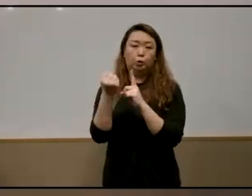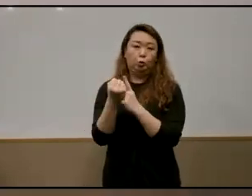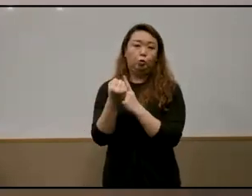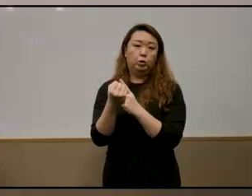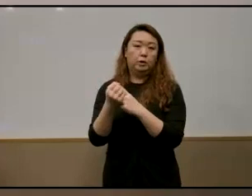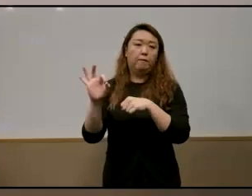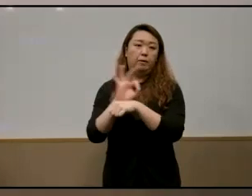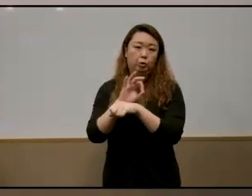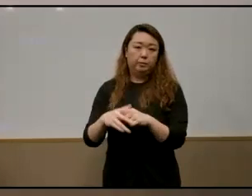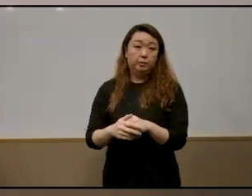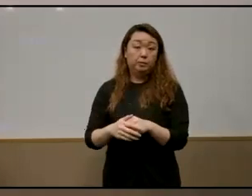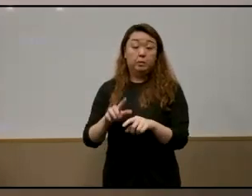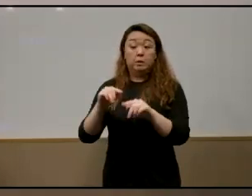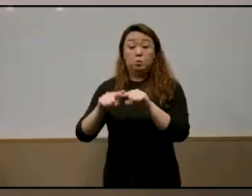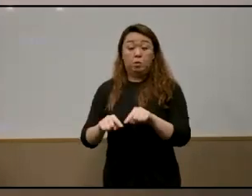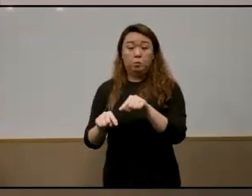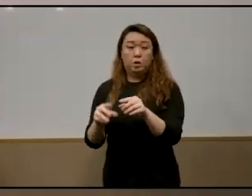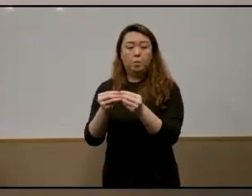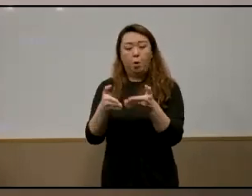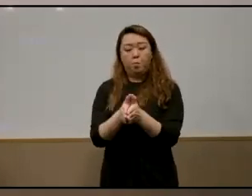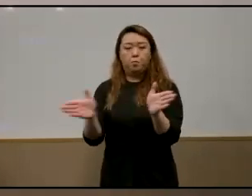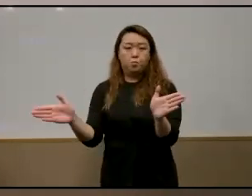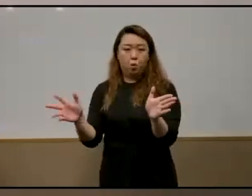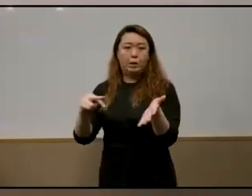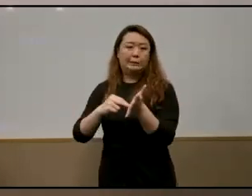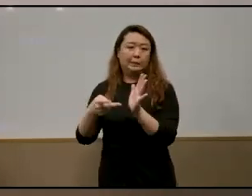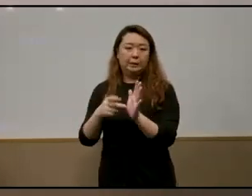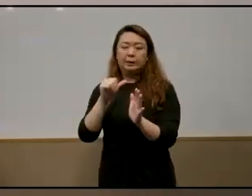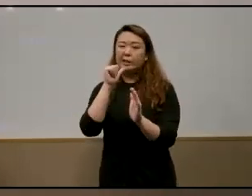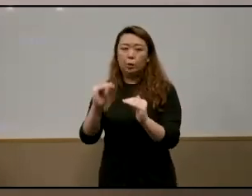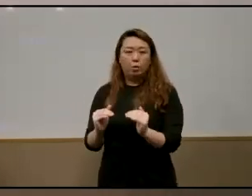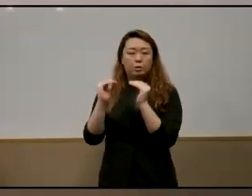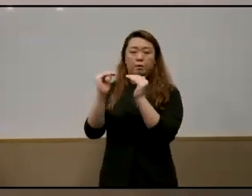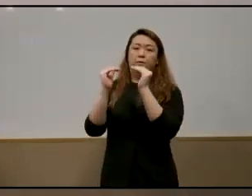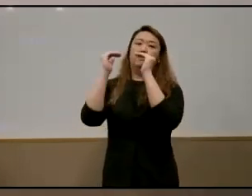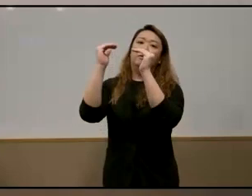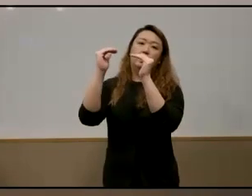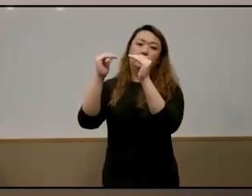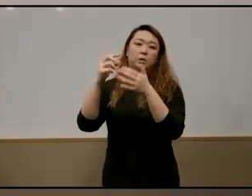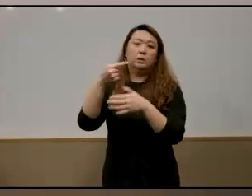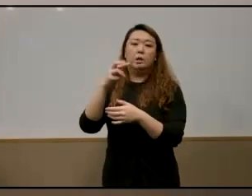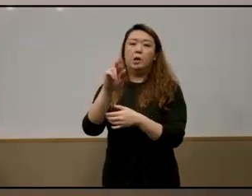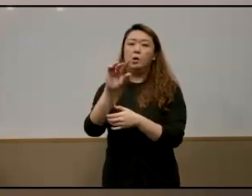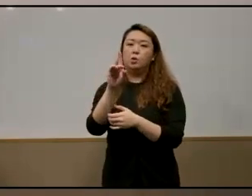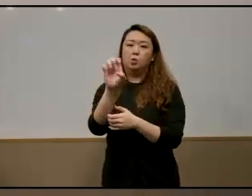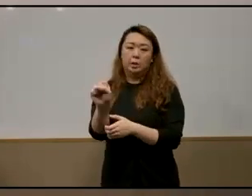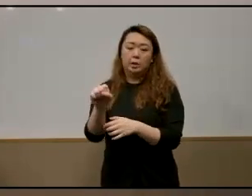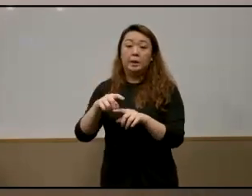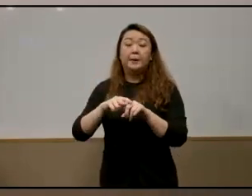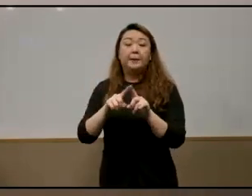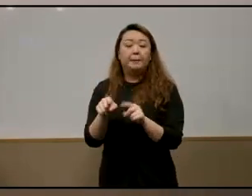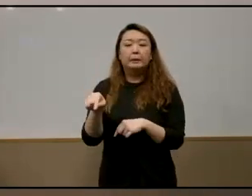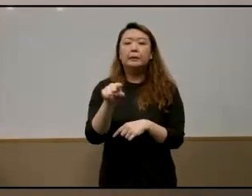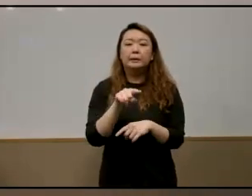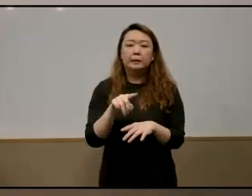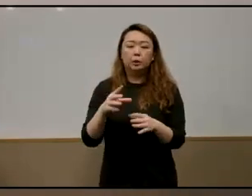broader more relational way as not just about individual advancement and grades but also responsibility for others to develop and to develop